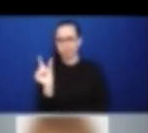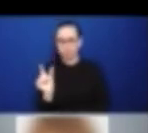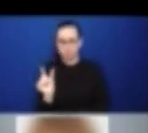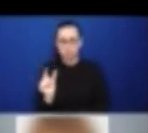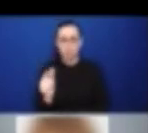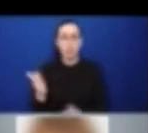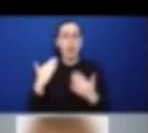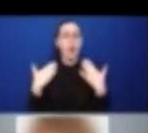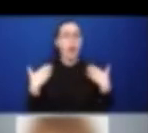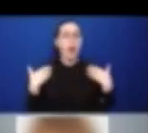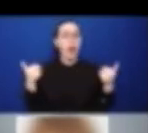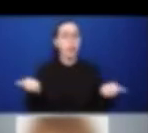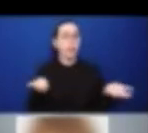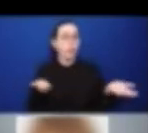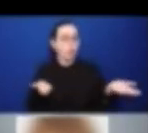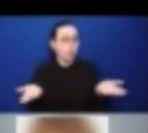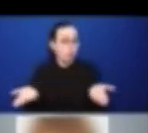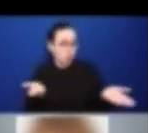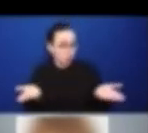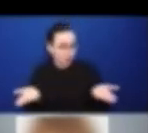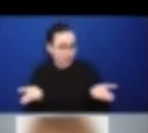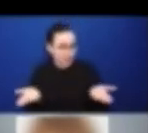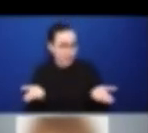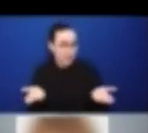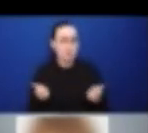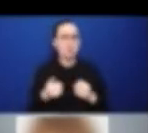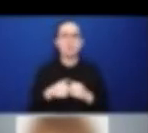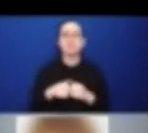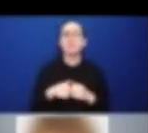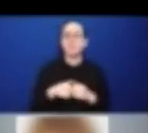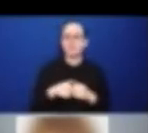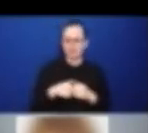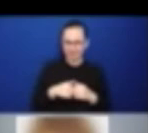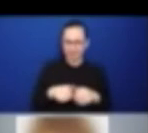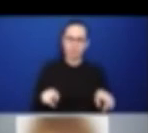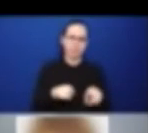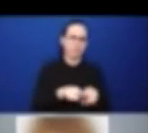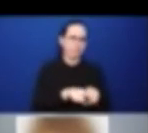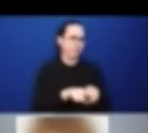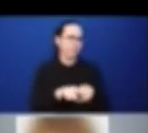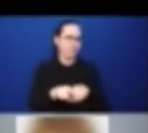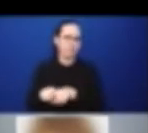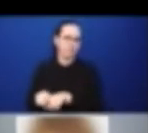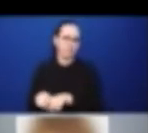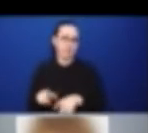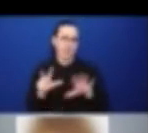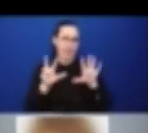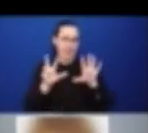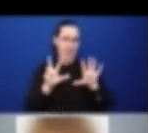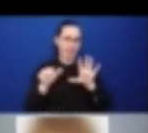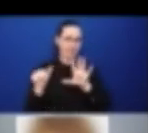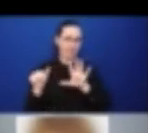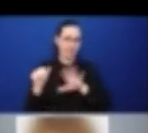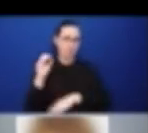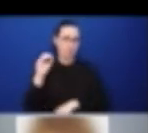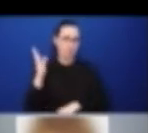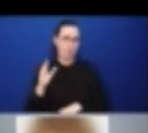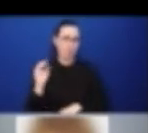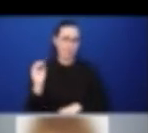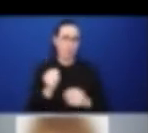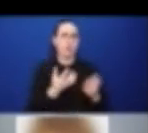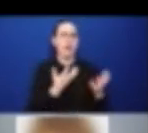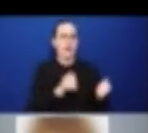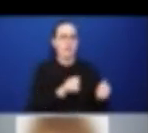coherent topic identified in 86% of the documents that were analyzed for that